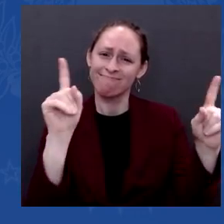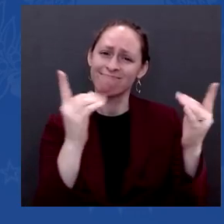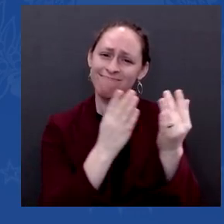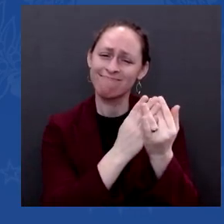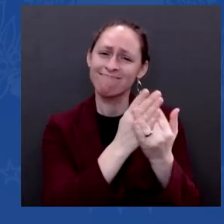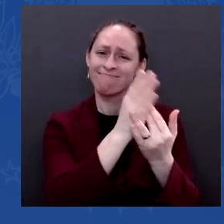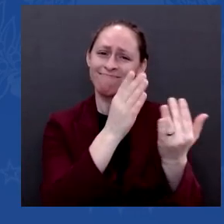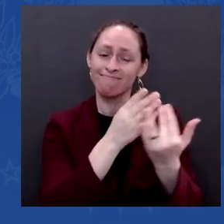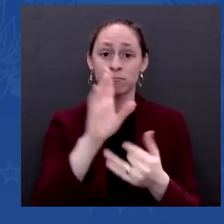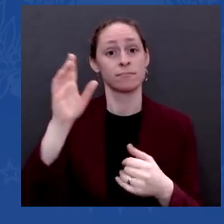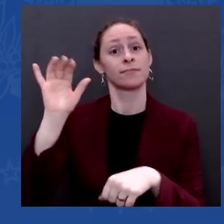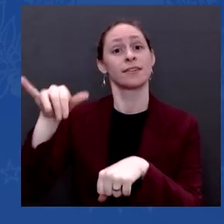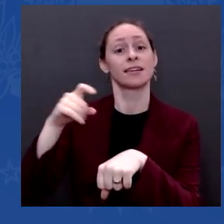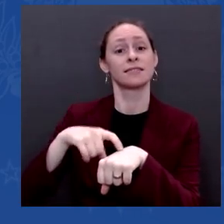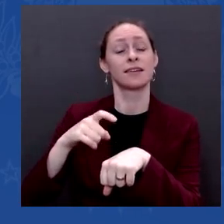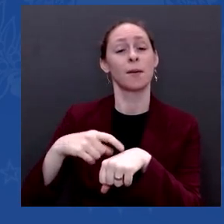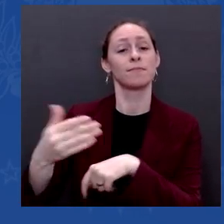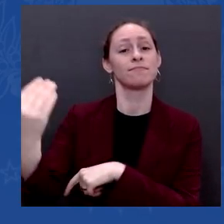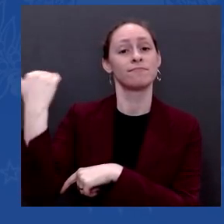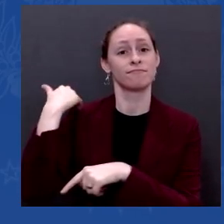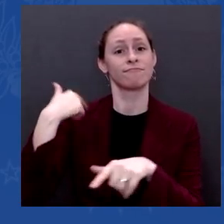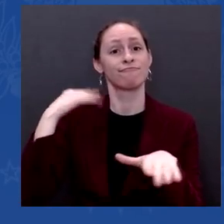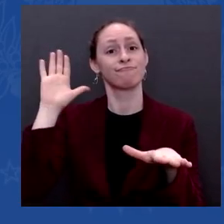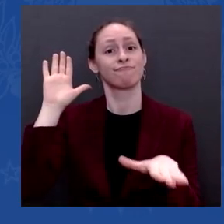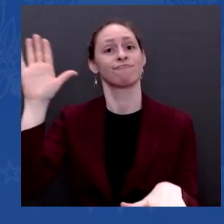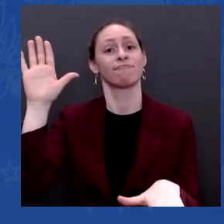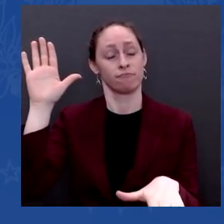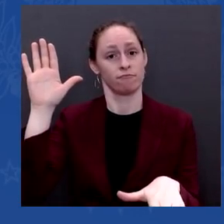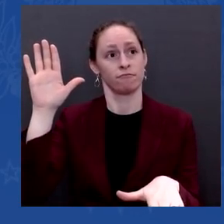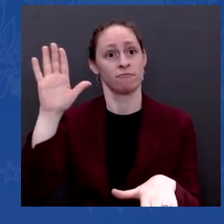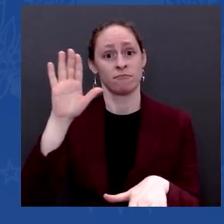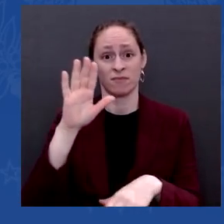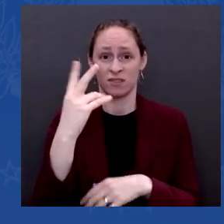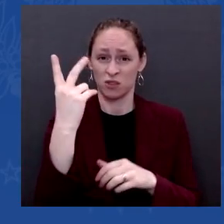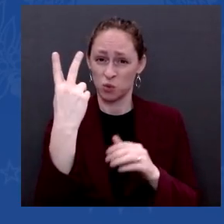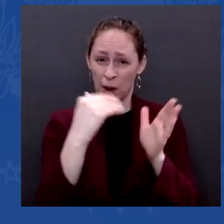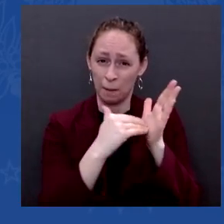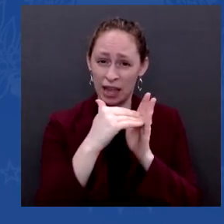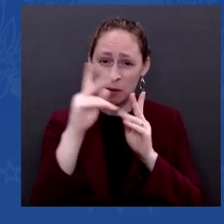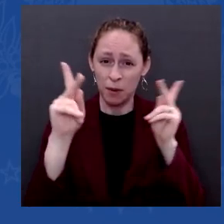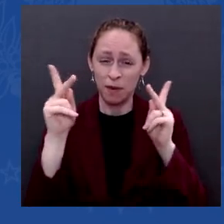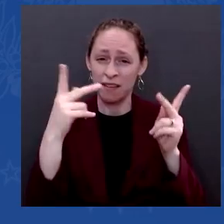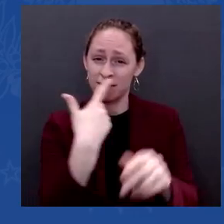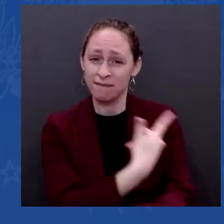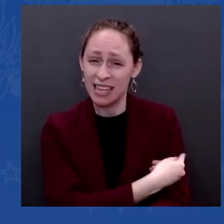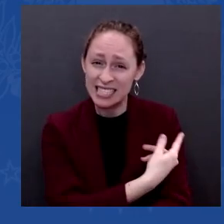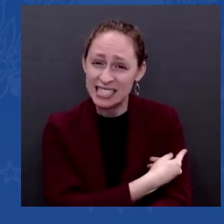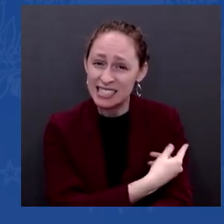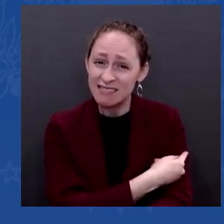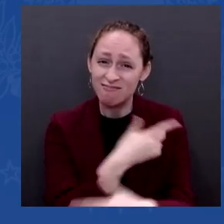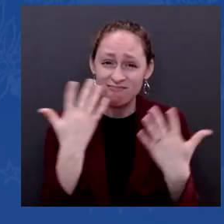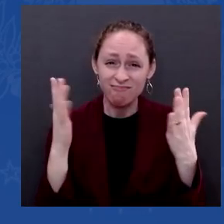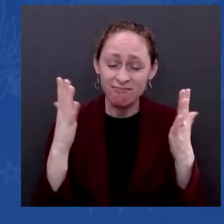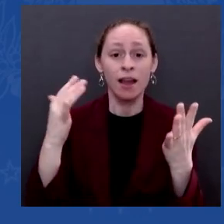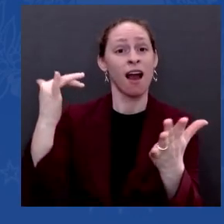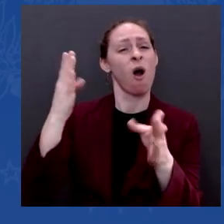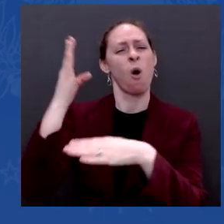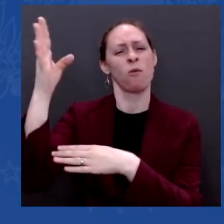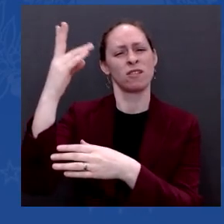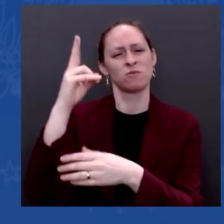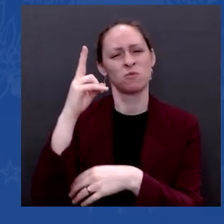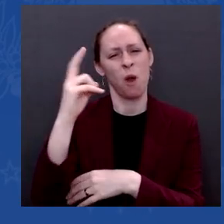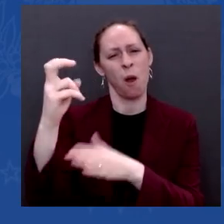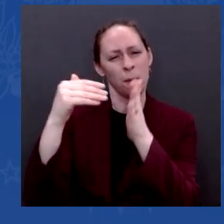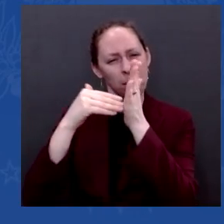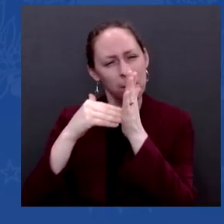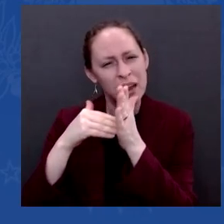million Americans being fully vaccinated today. We created 6 million new jobs more jobs in one